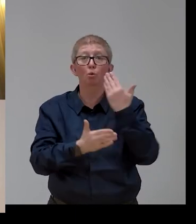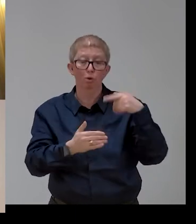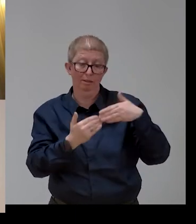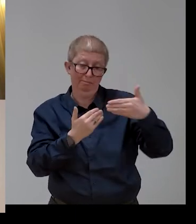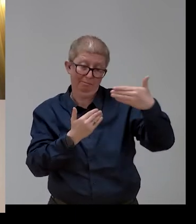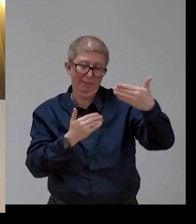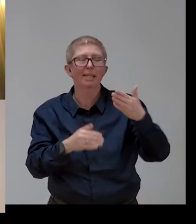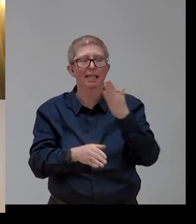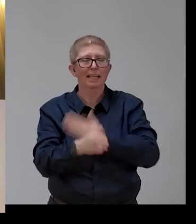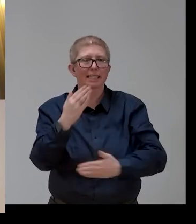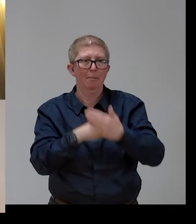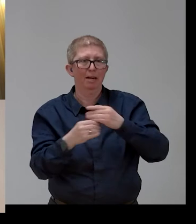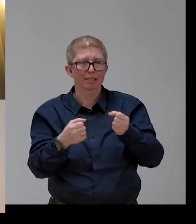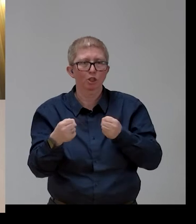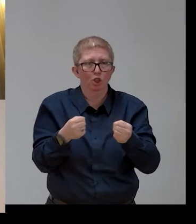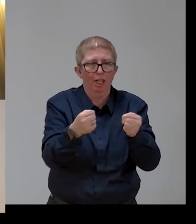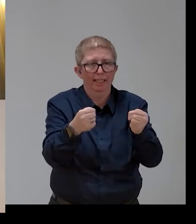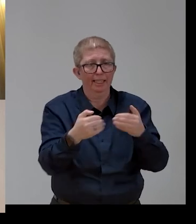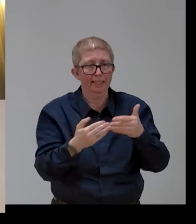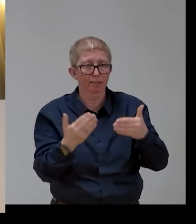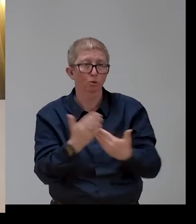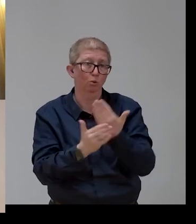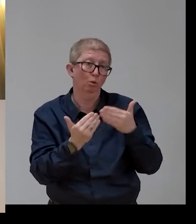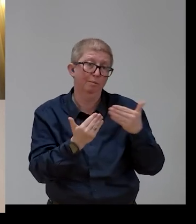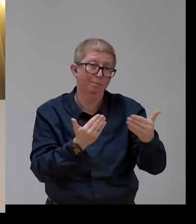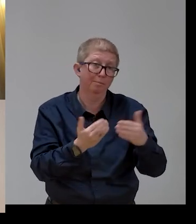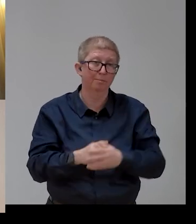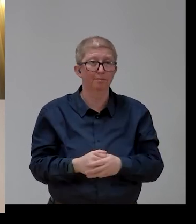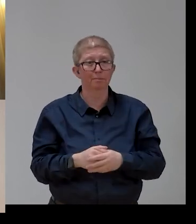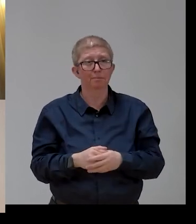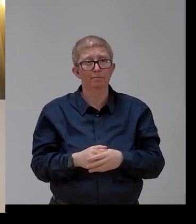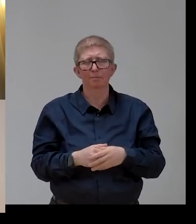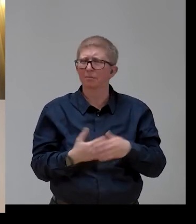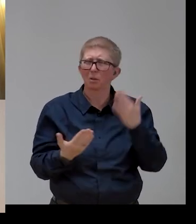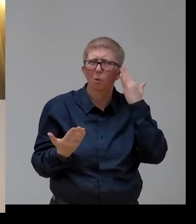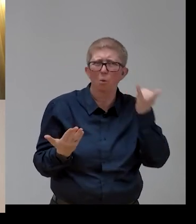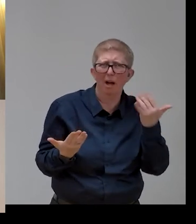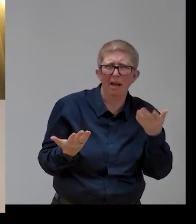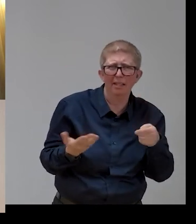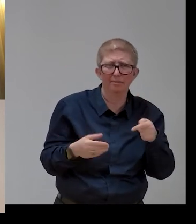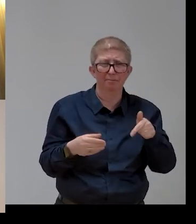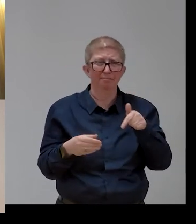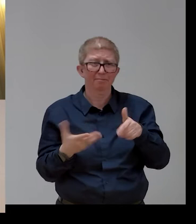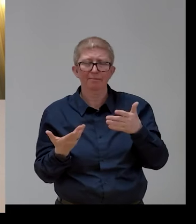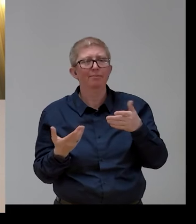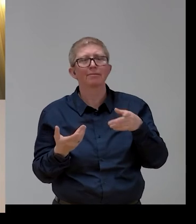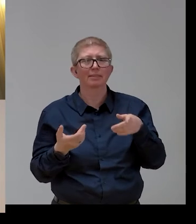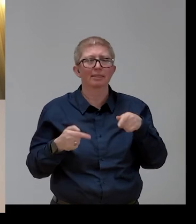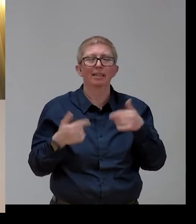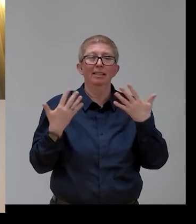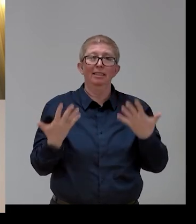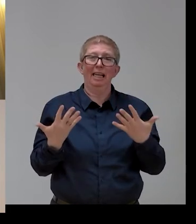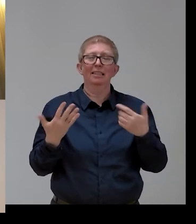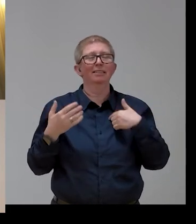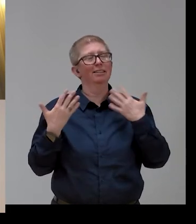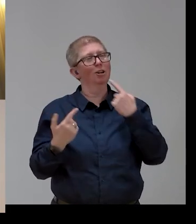cannot anticipate in detail its content, I can certainly reassure, as this